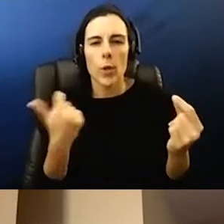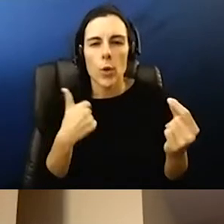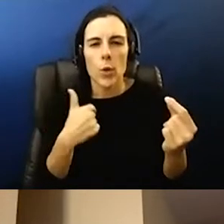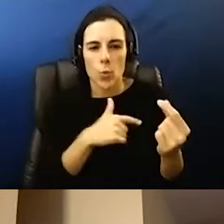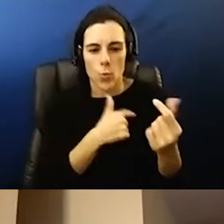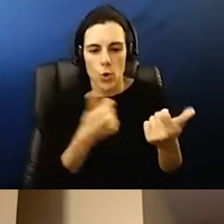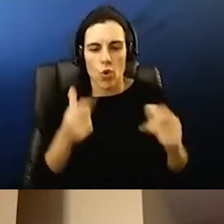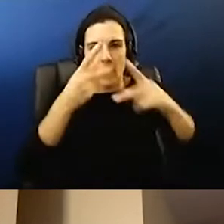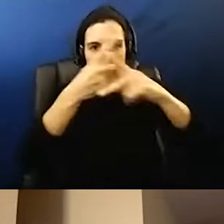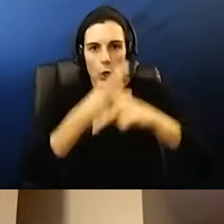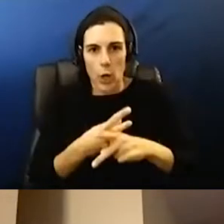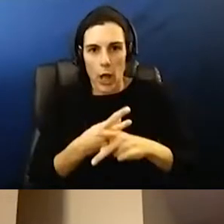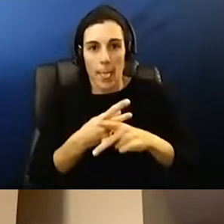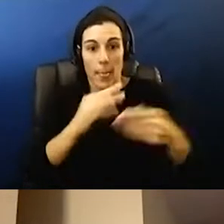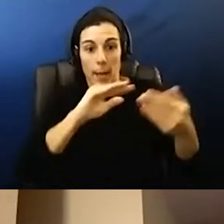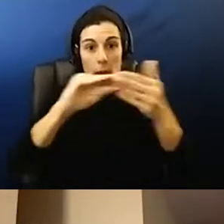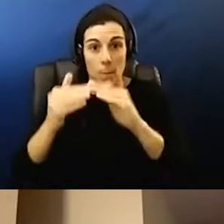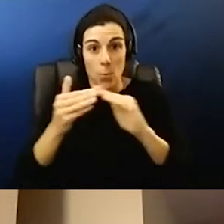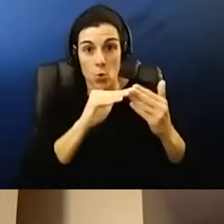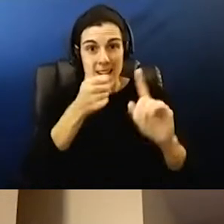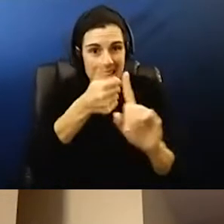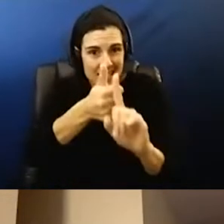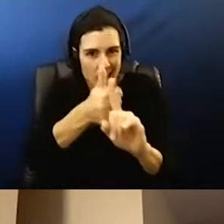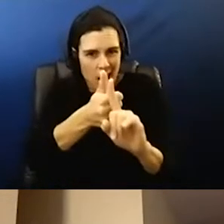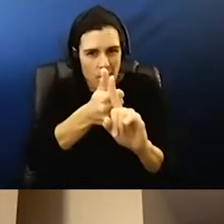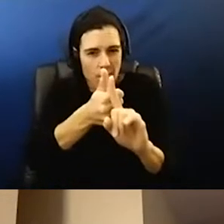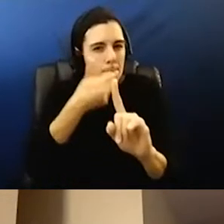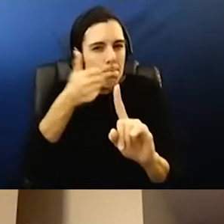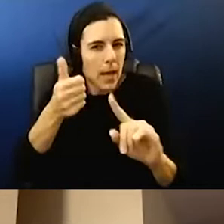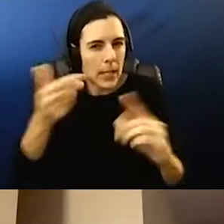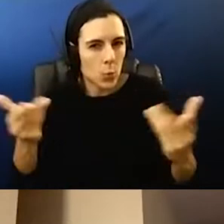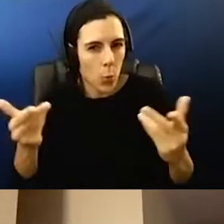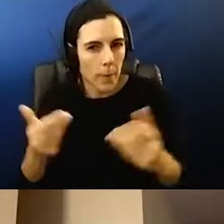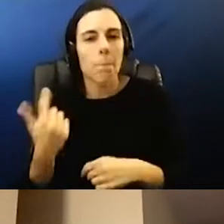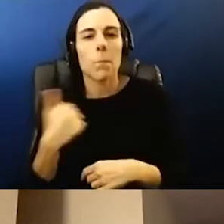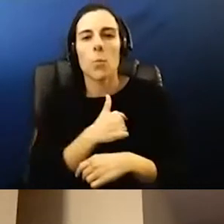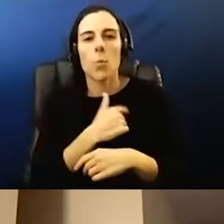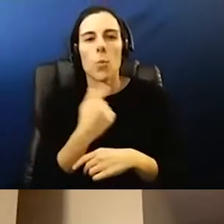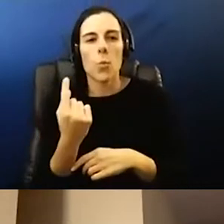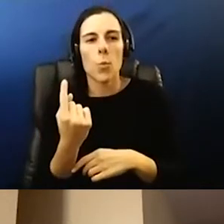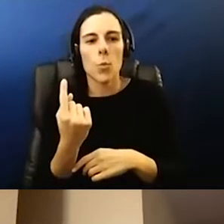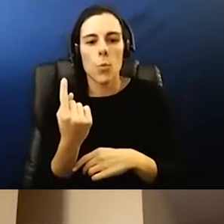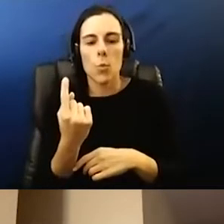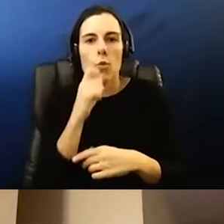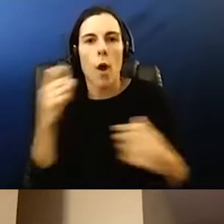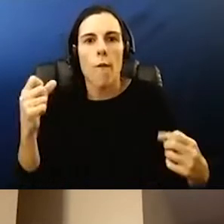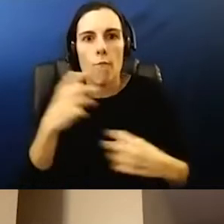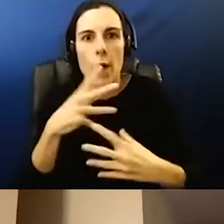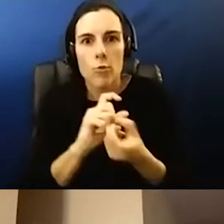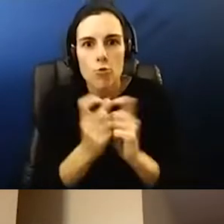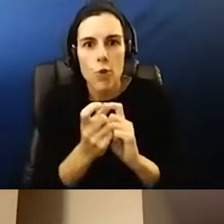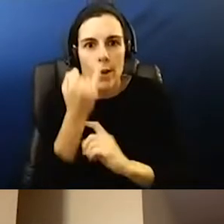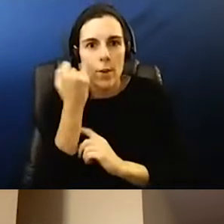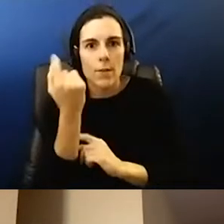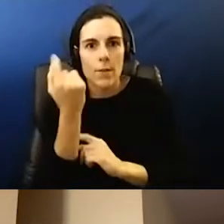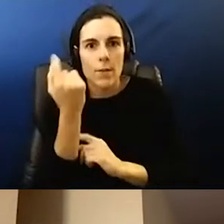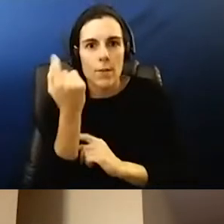works best for our community. But what we also do is, like I said, we're not afraid to change it if we think that something better